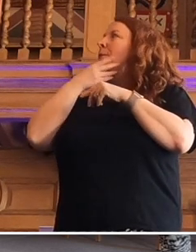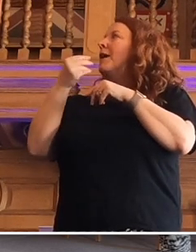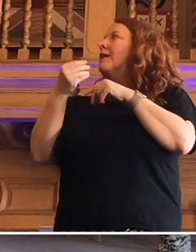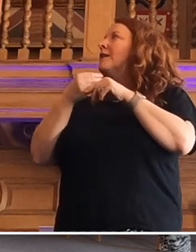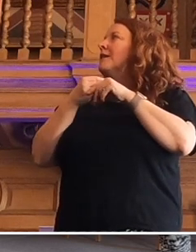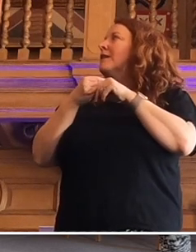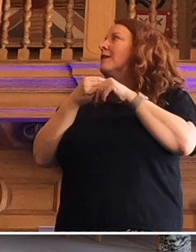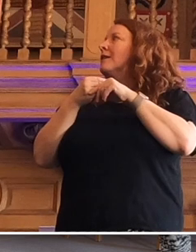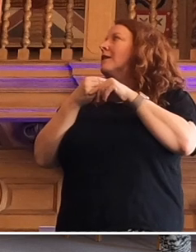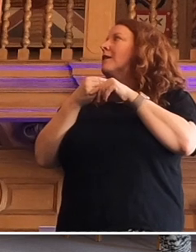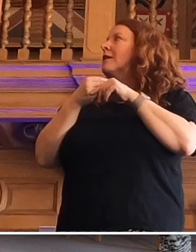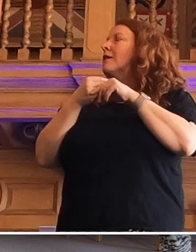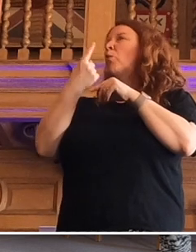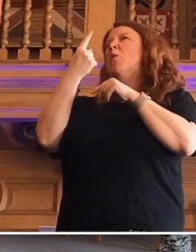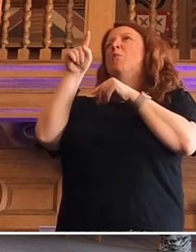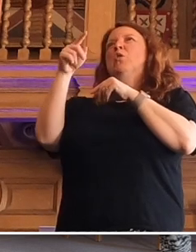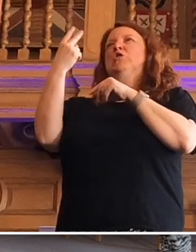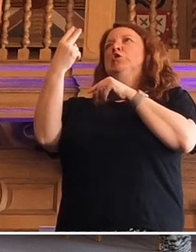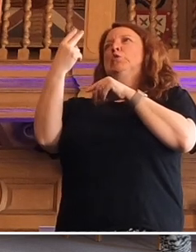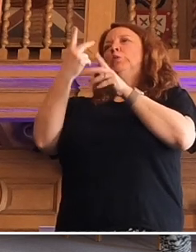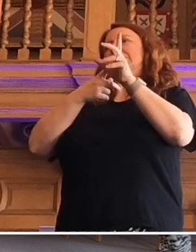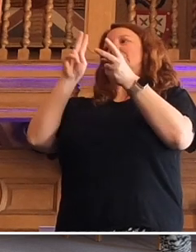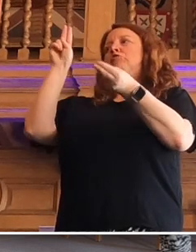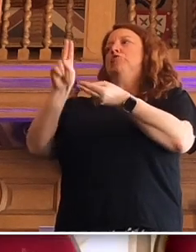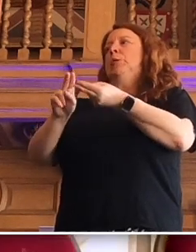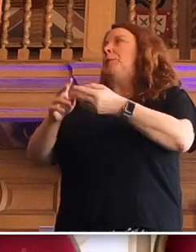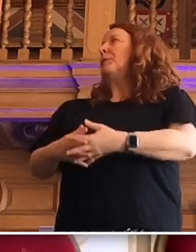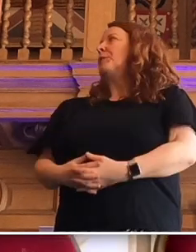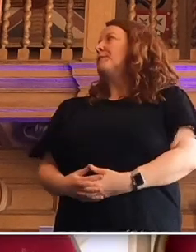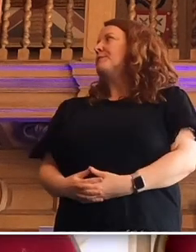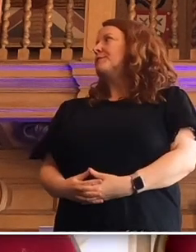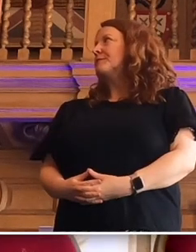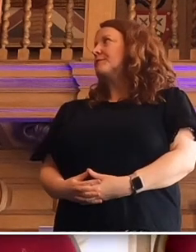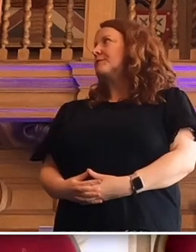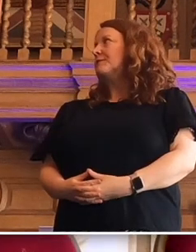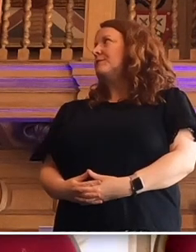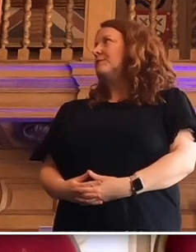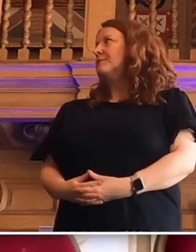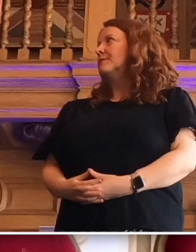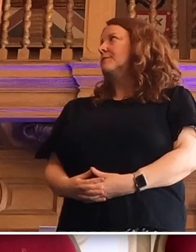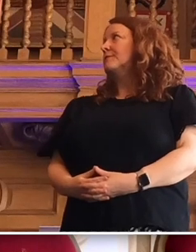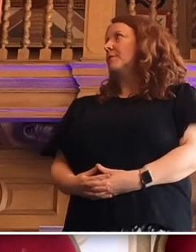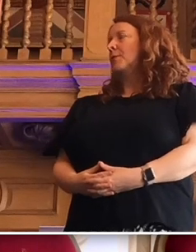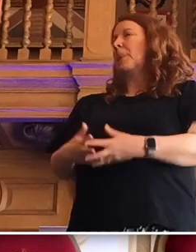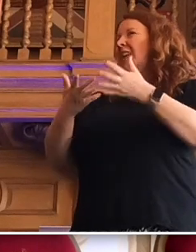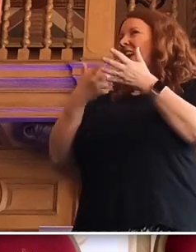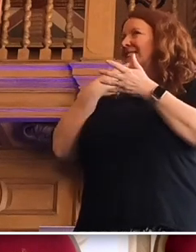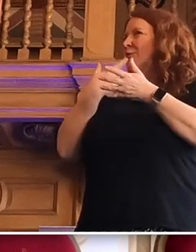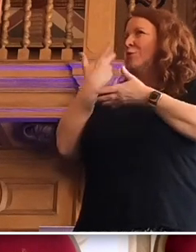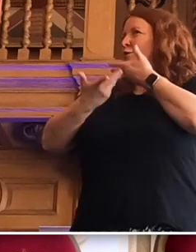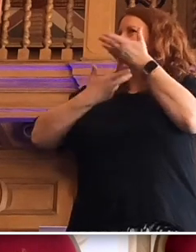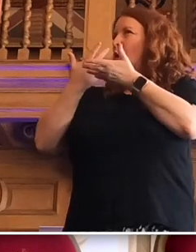something like 1.2 year drop. I said, I'm not going to talk about the pandemic, but